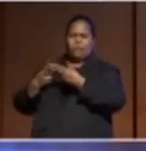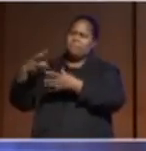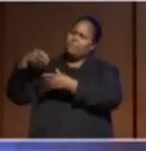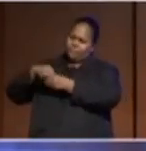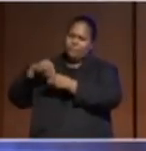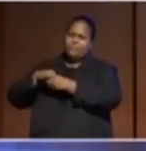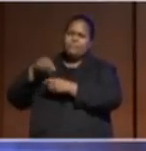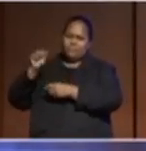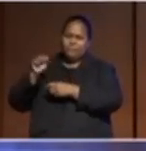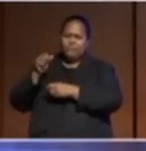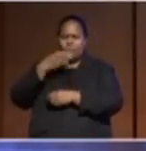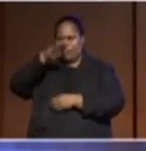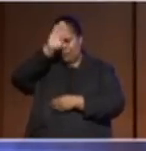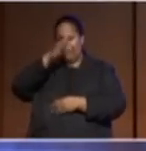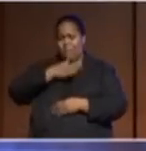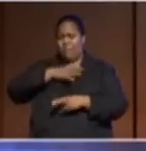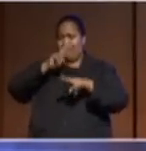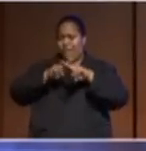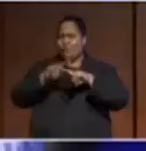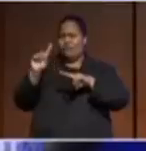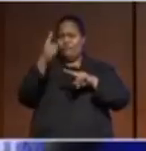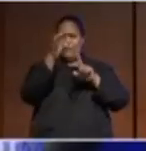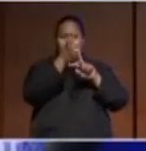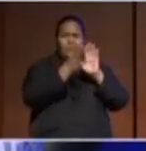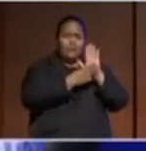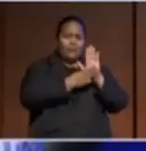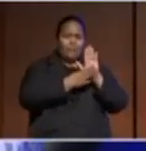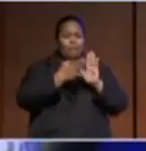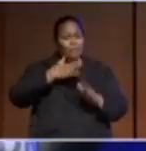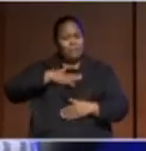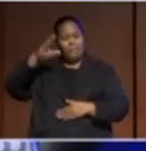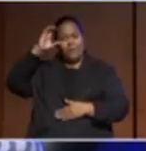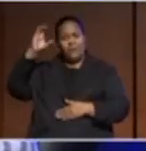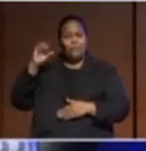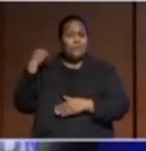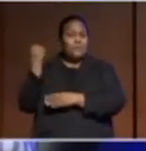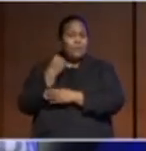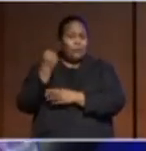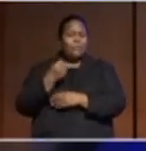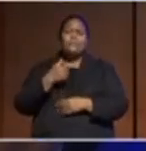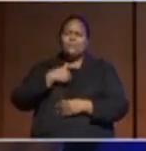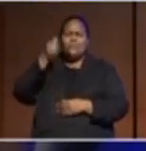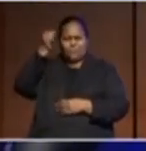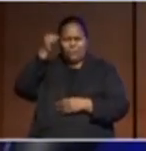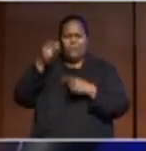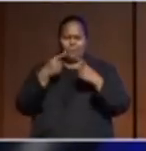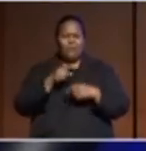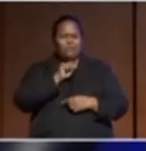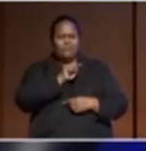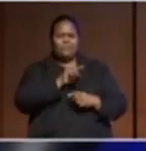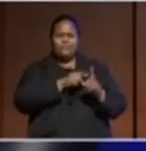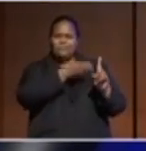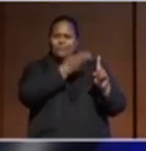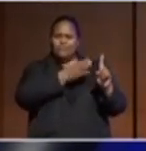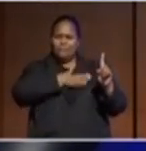true. My father was the first prime minister of my country. So, I knew about him going off, you know,